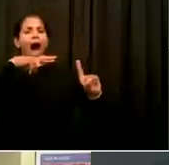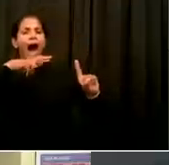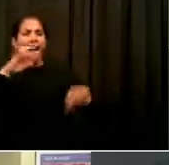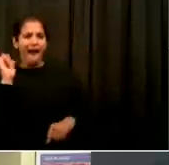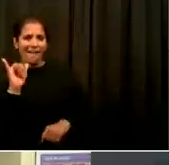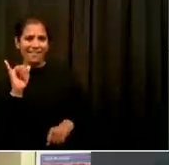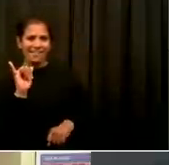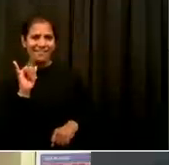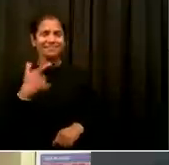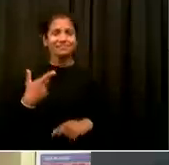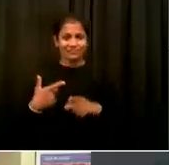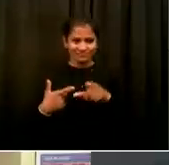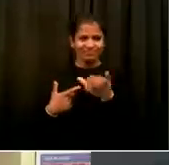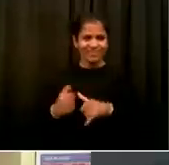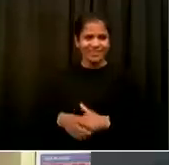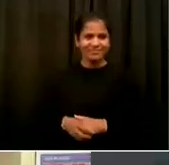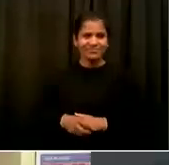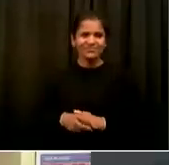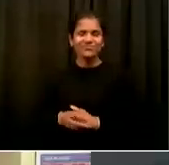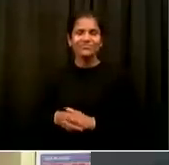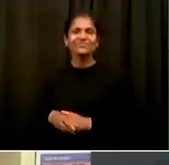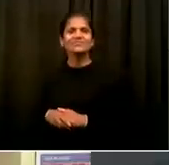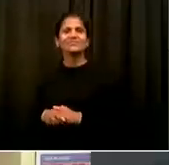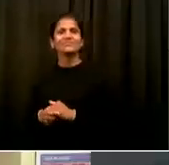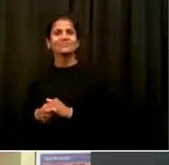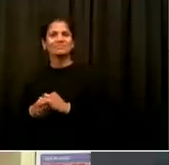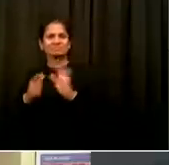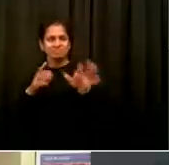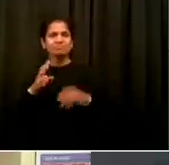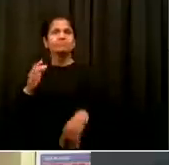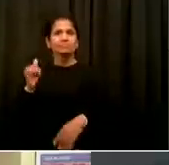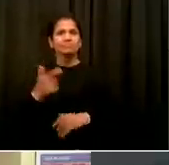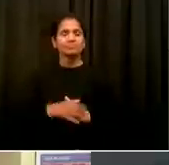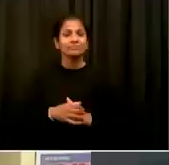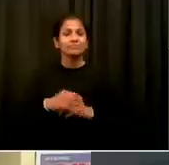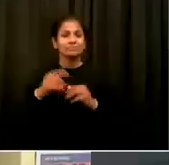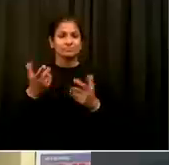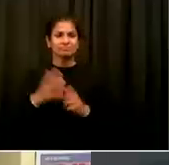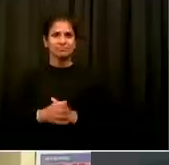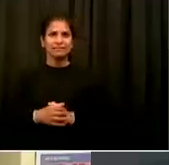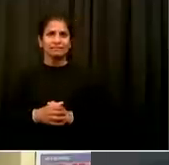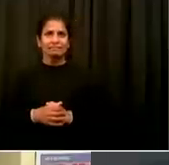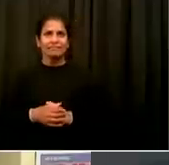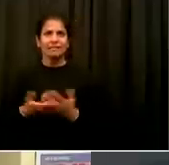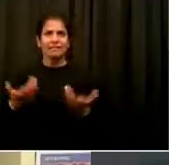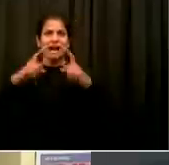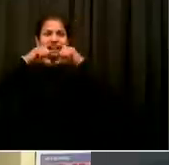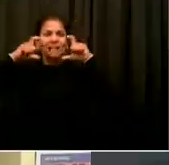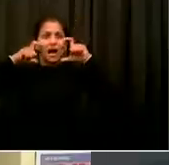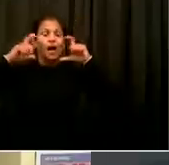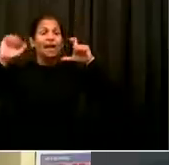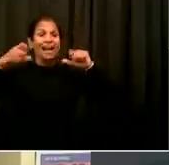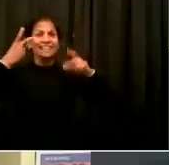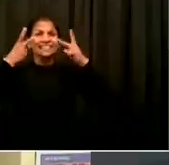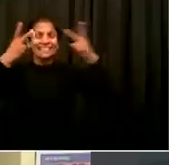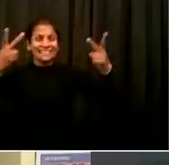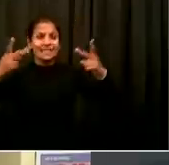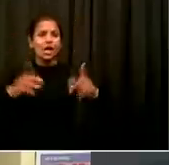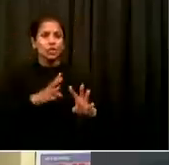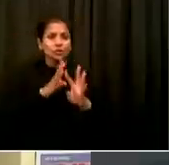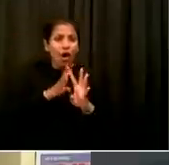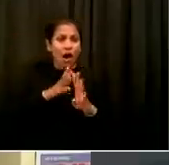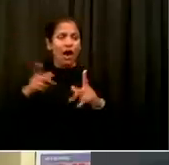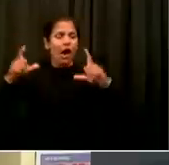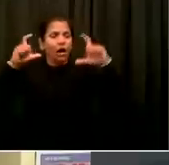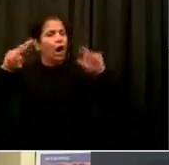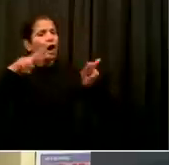despite all the challenges of this crisis. And this is particularly true for our school staff who work with kids who are deaf or hard of hearing. We're going to make